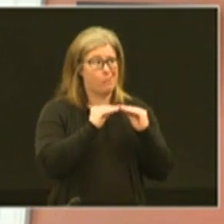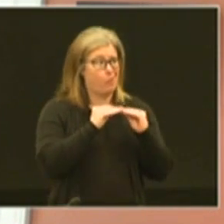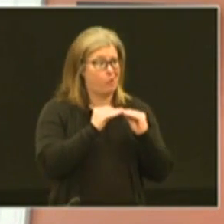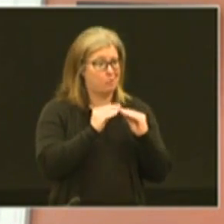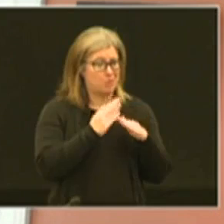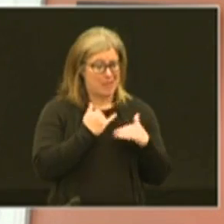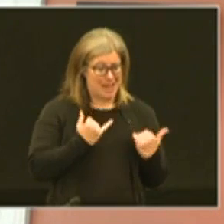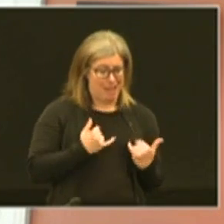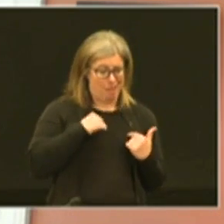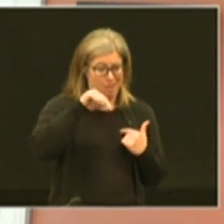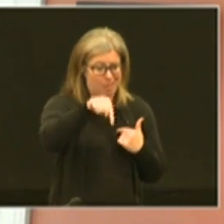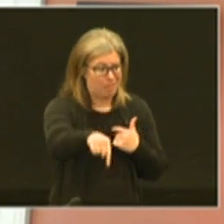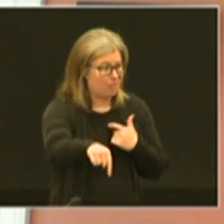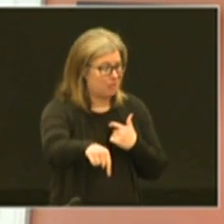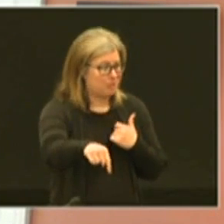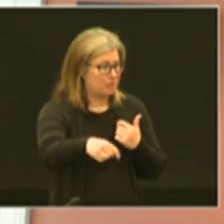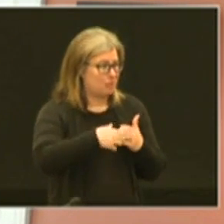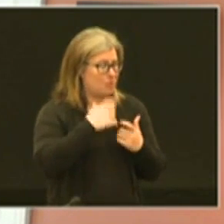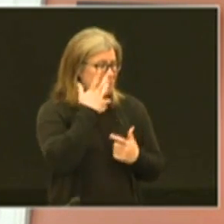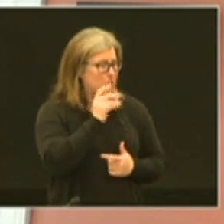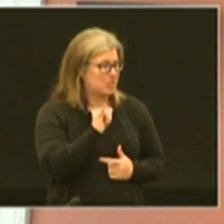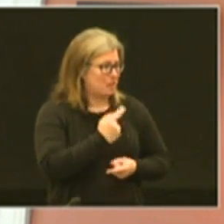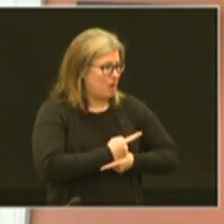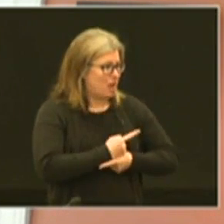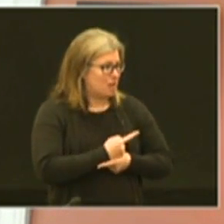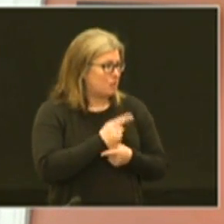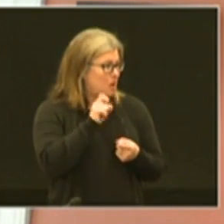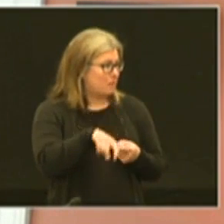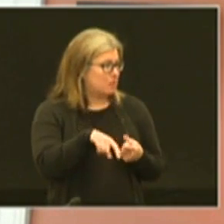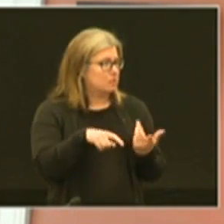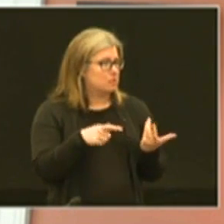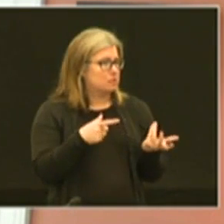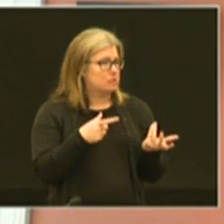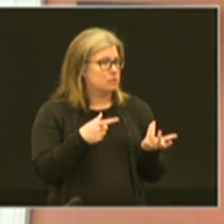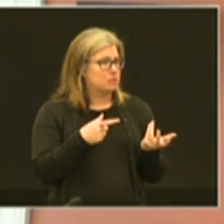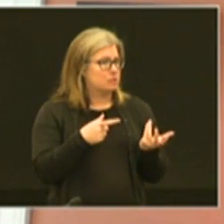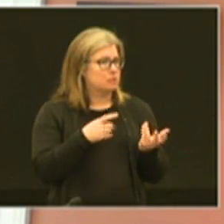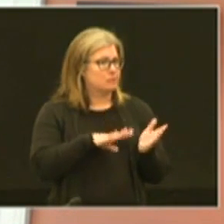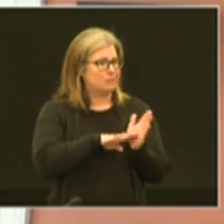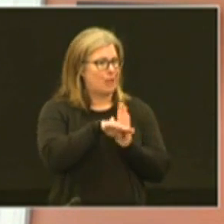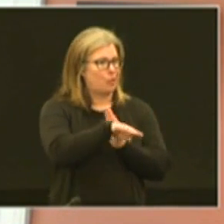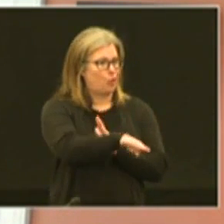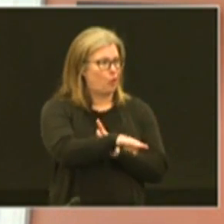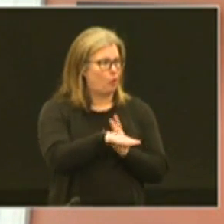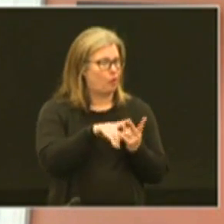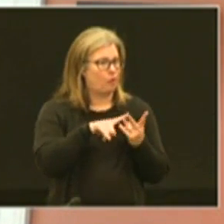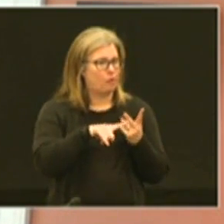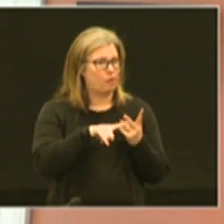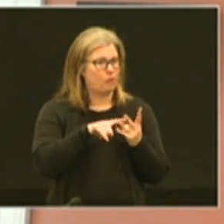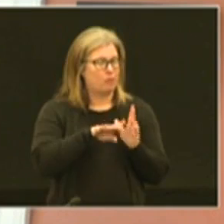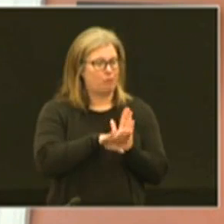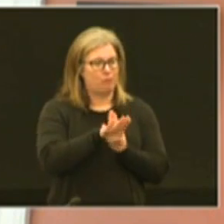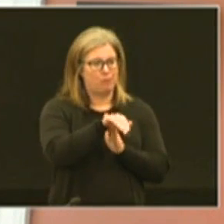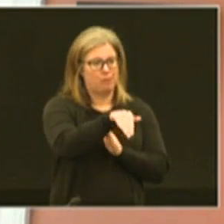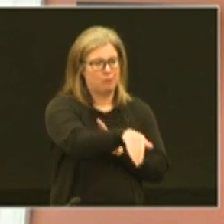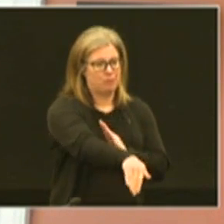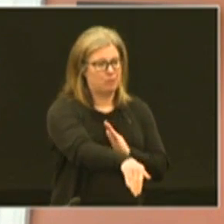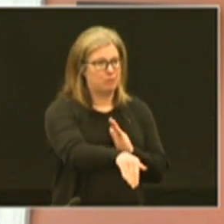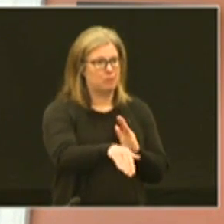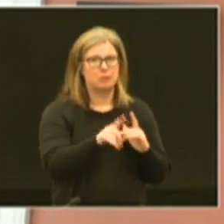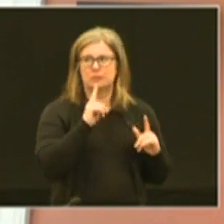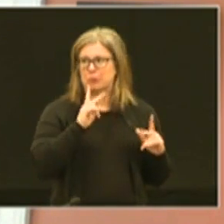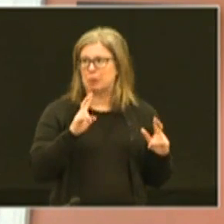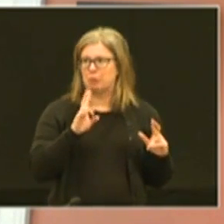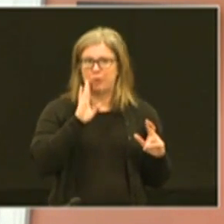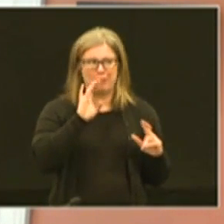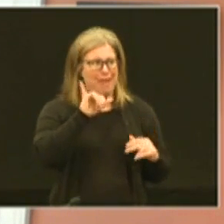between now and then even what that looks like right we will have to flatten the curve we'll have to be coming down on the other side which gosh i sure